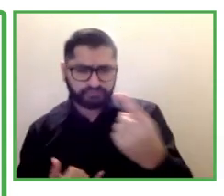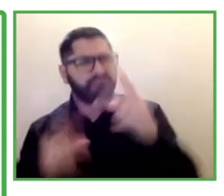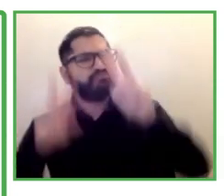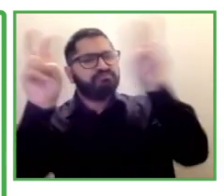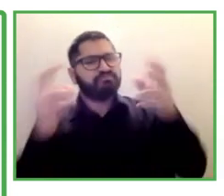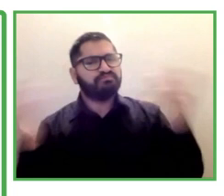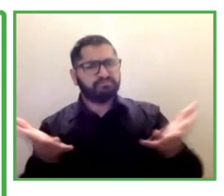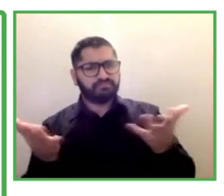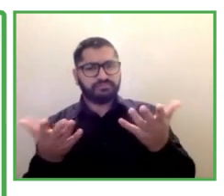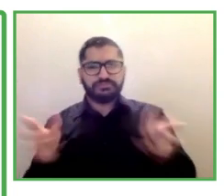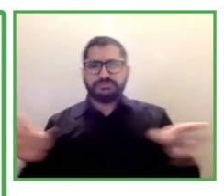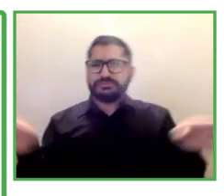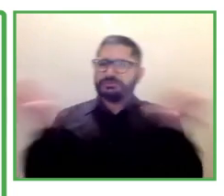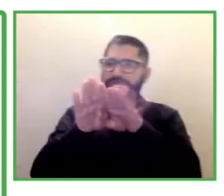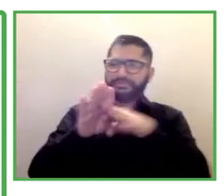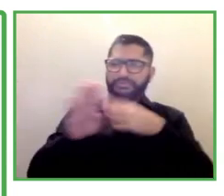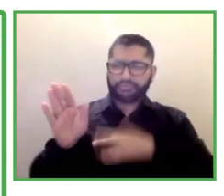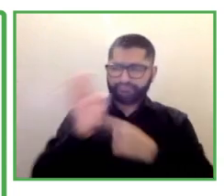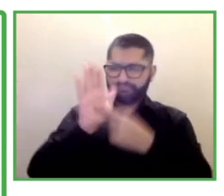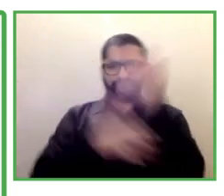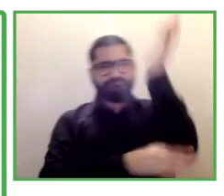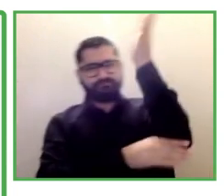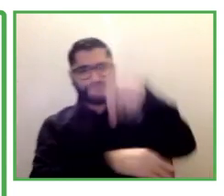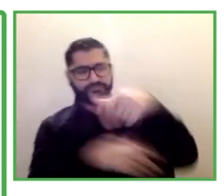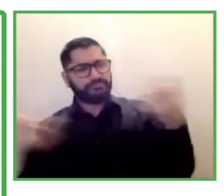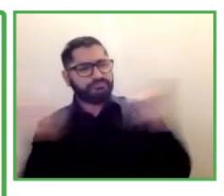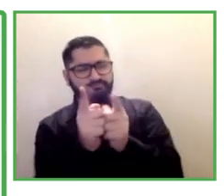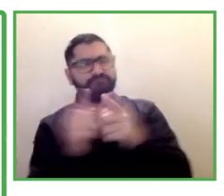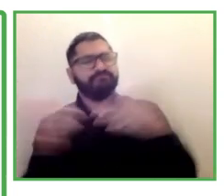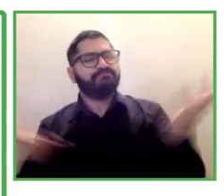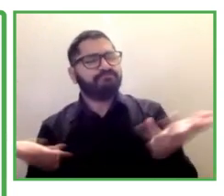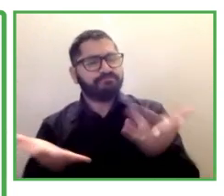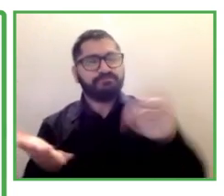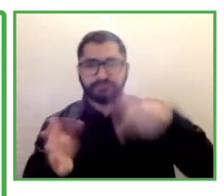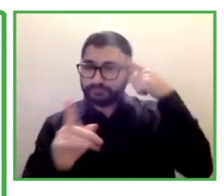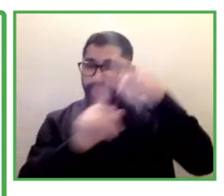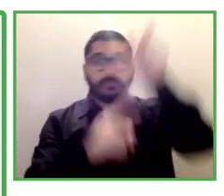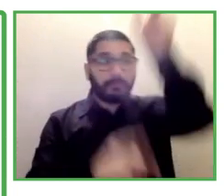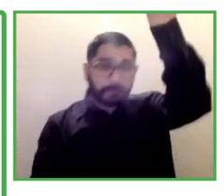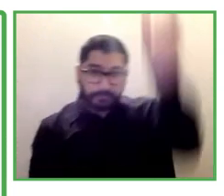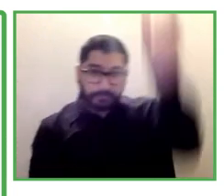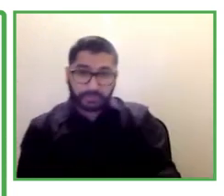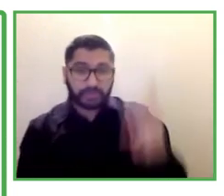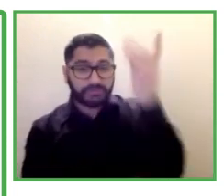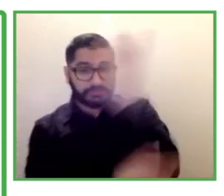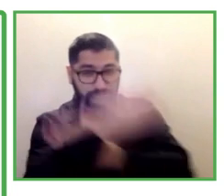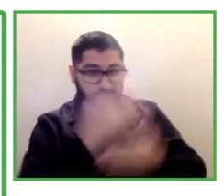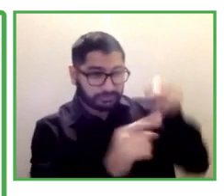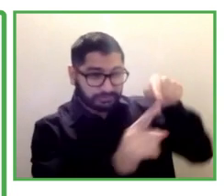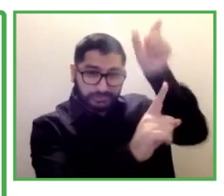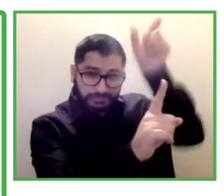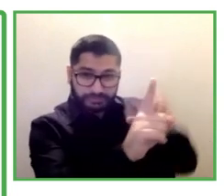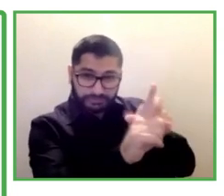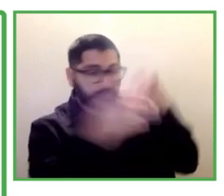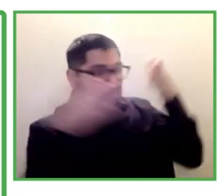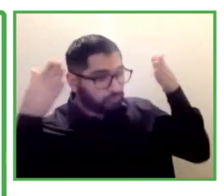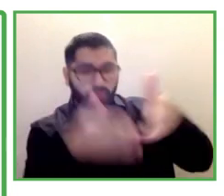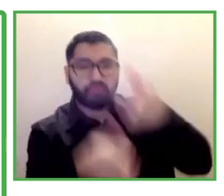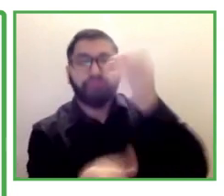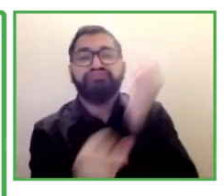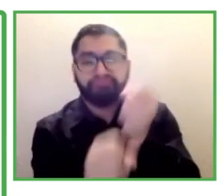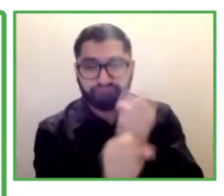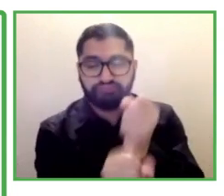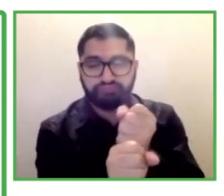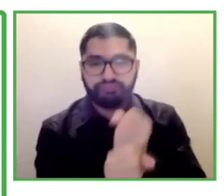period. No special treatment, no special effects. What they do